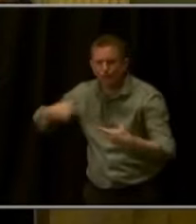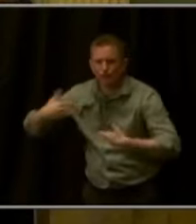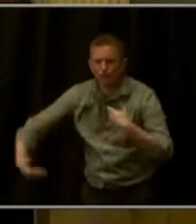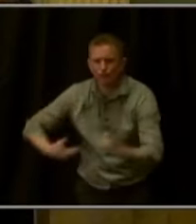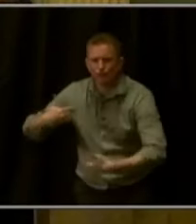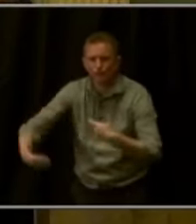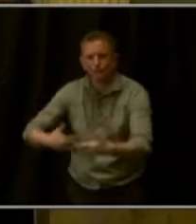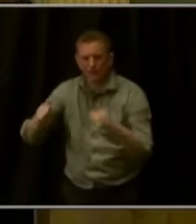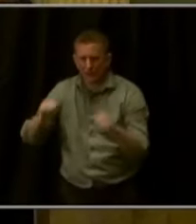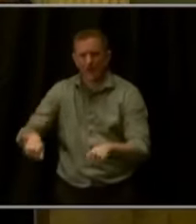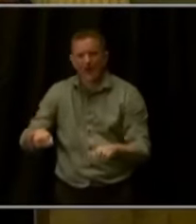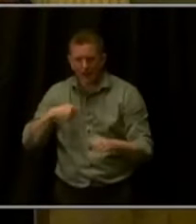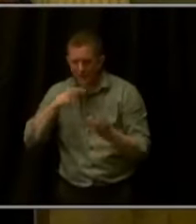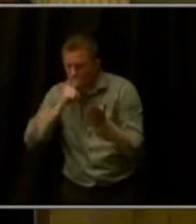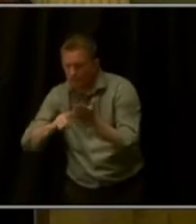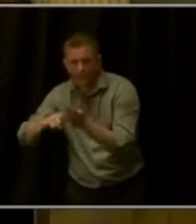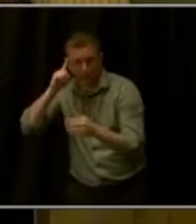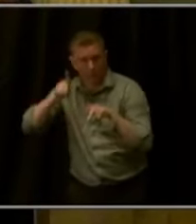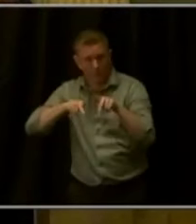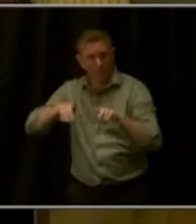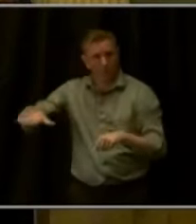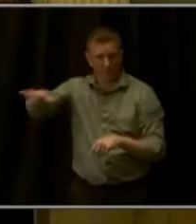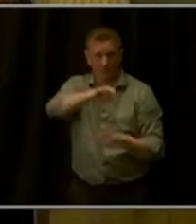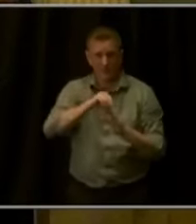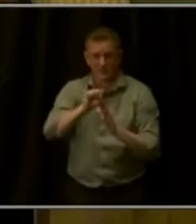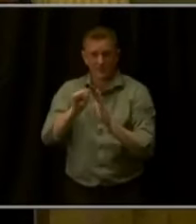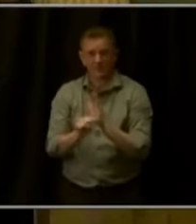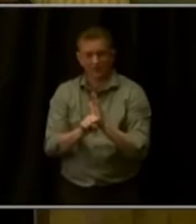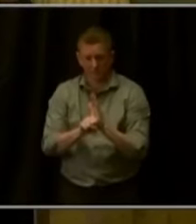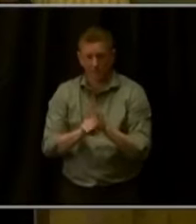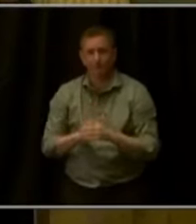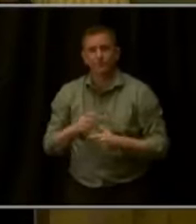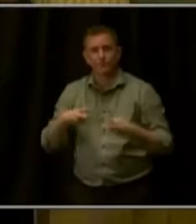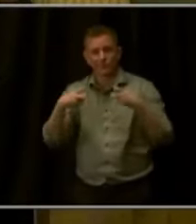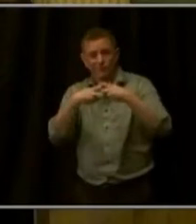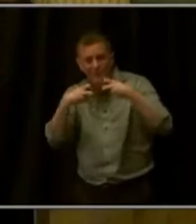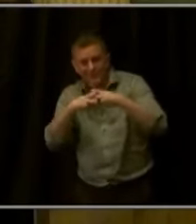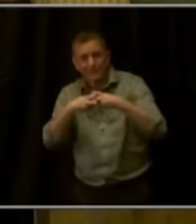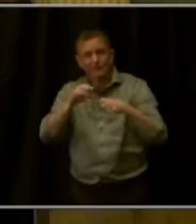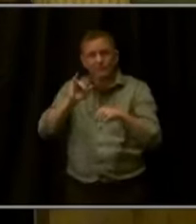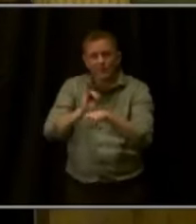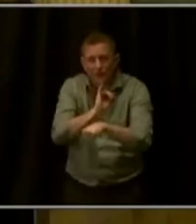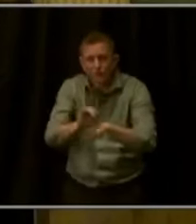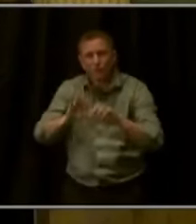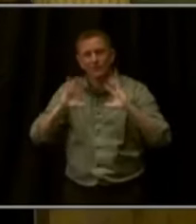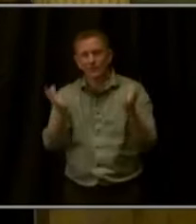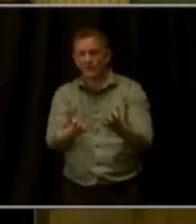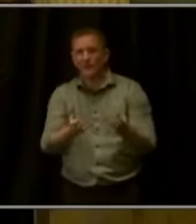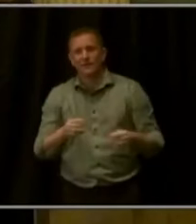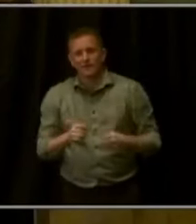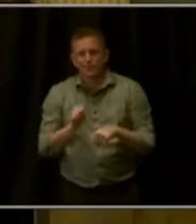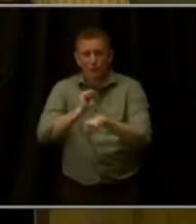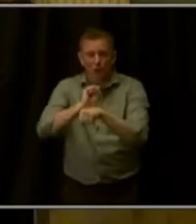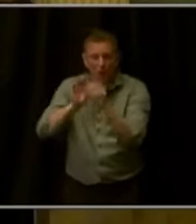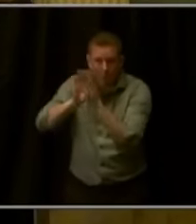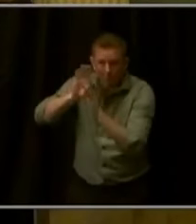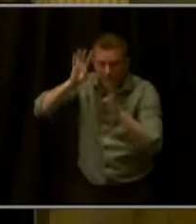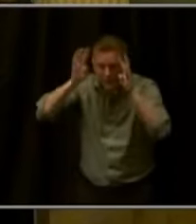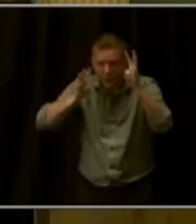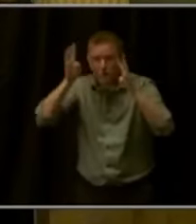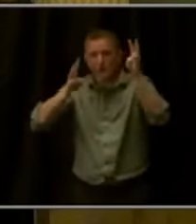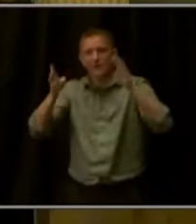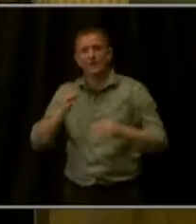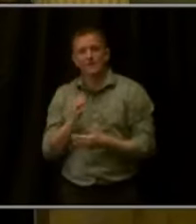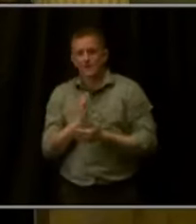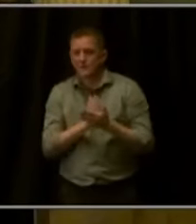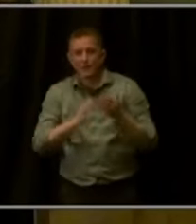We're a hub for the ground-breaking quantum industry, with computing capabilities and job creation that even some of the most futuristic movies and novels,